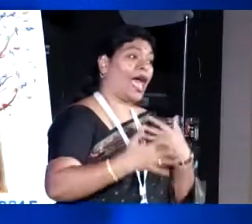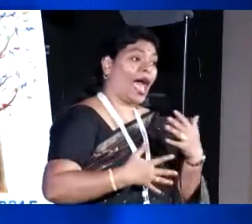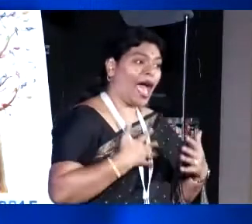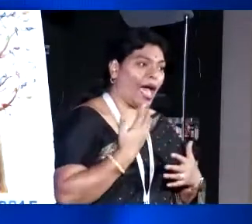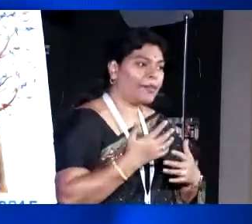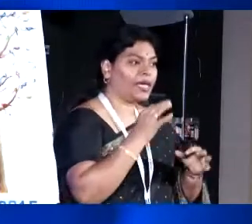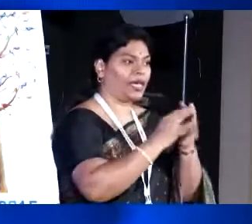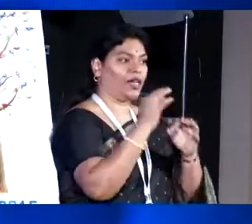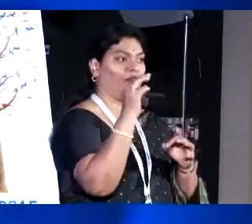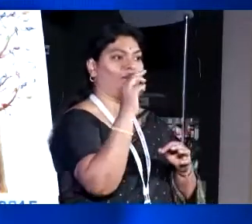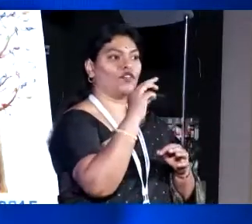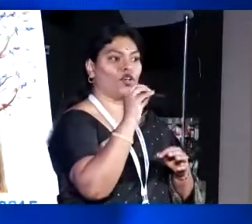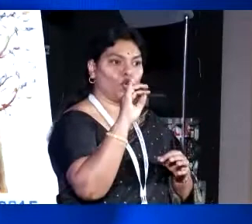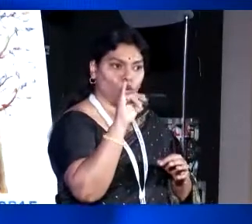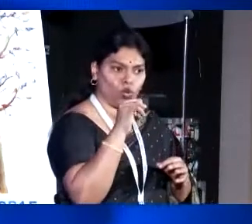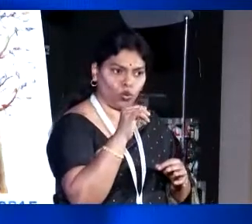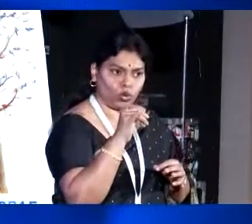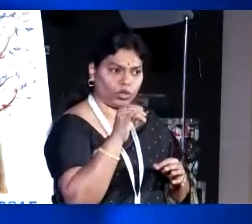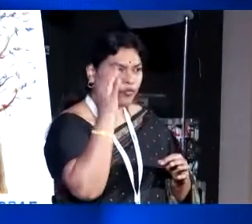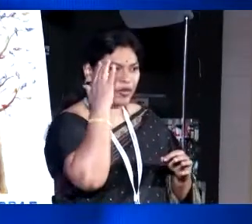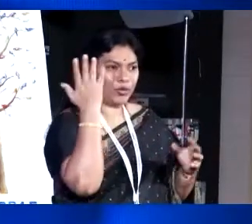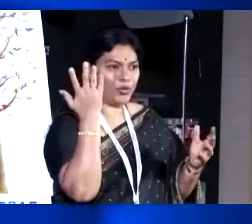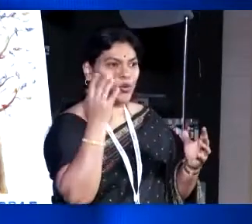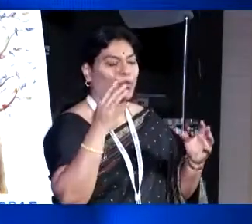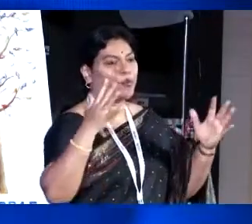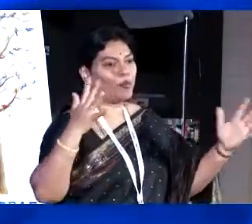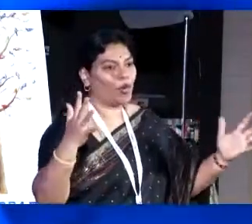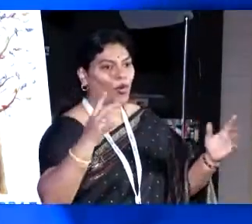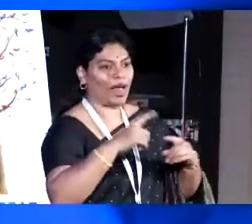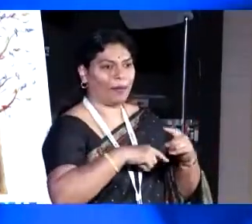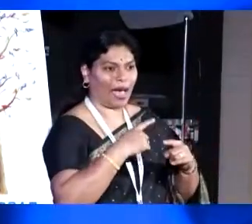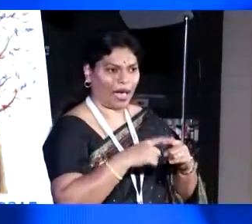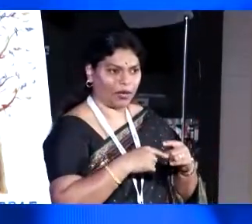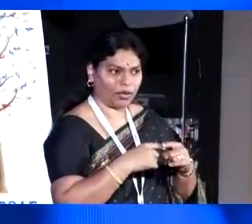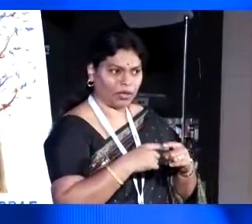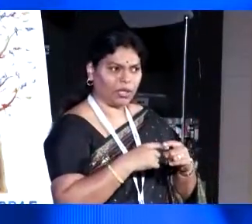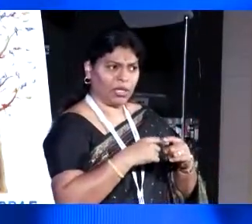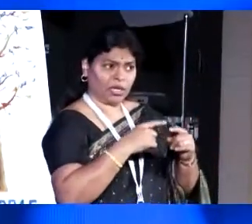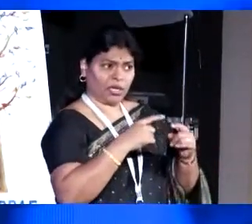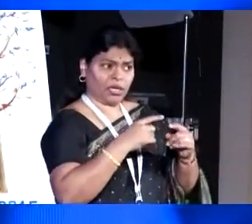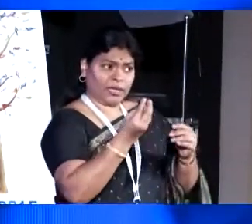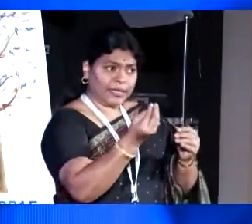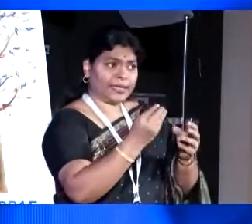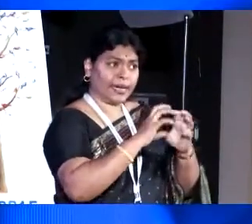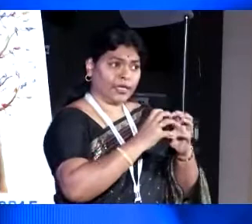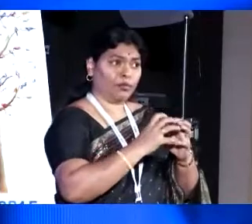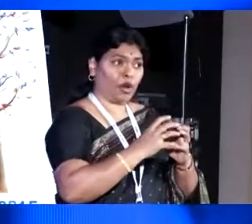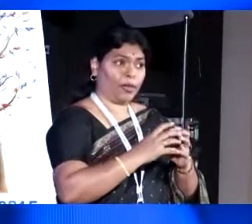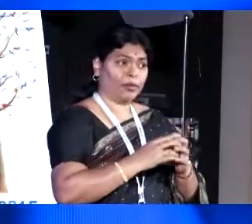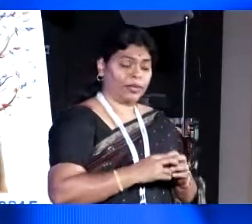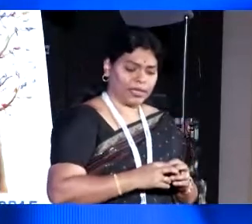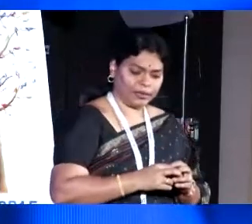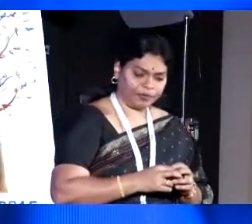Goonj to work with all of you because we do not know much about many, many other disabilities, but there are certain problems which are the common problem.